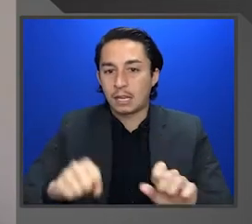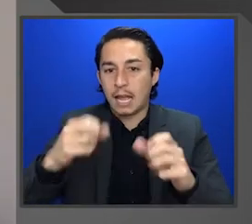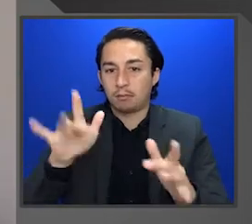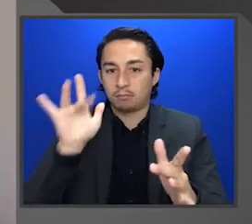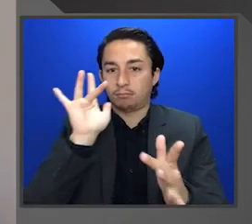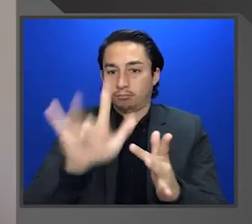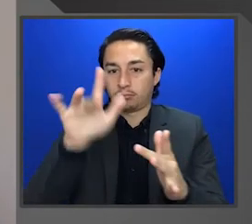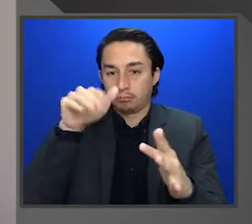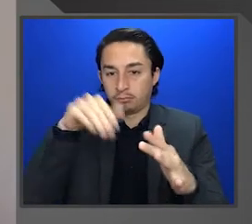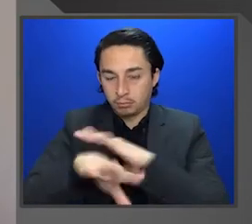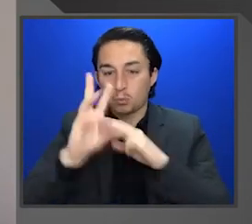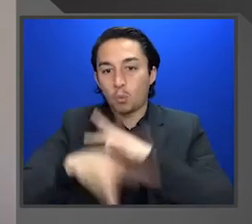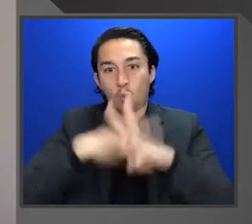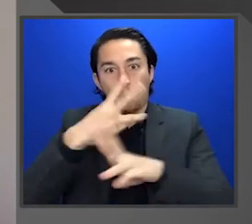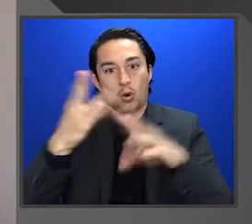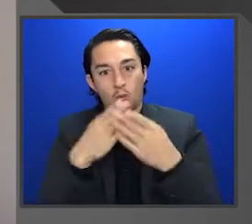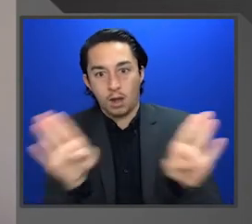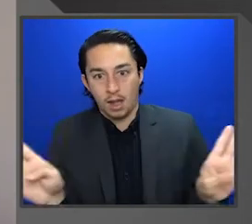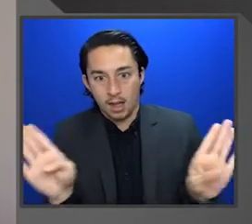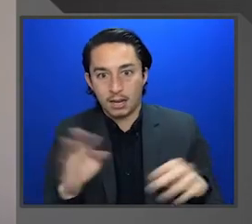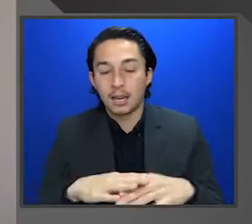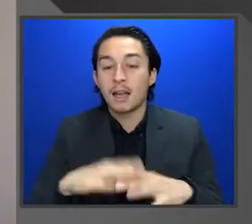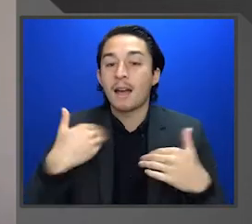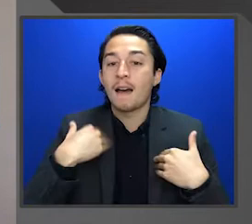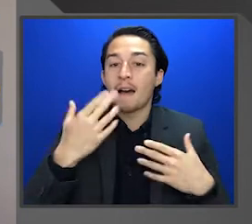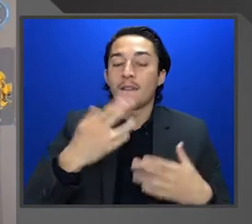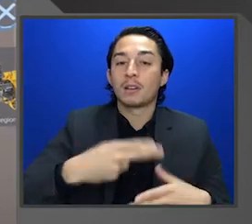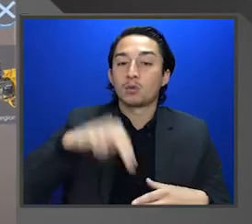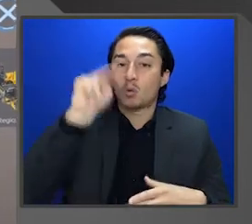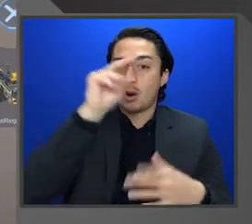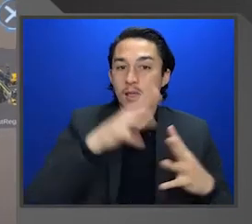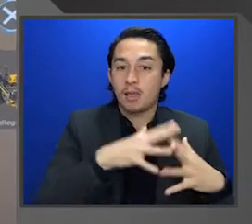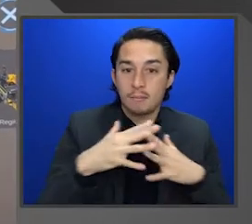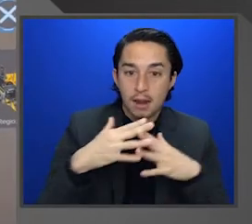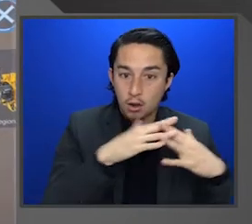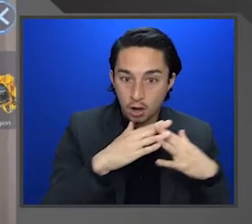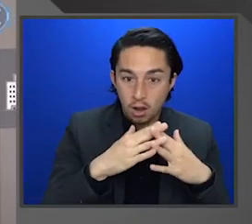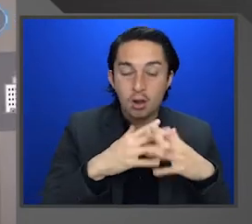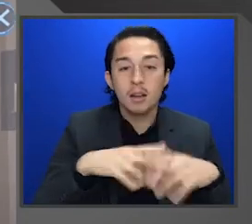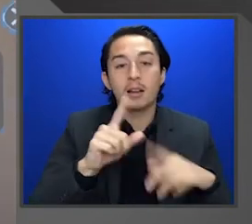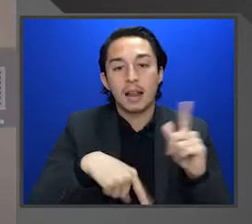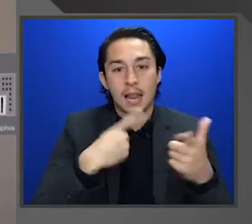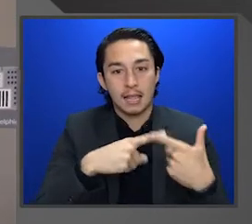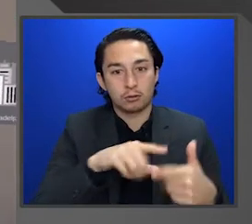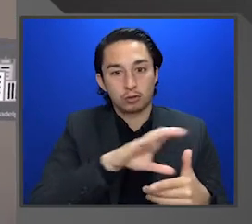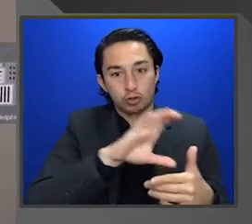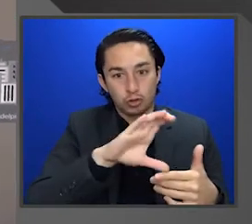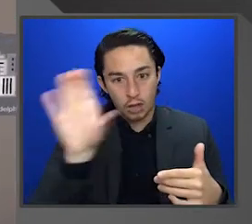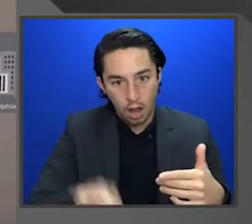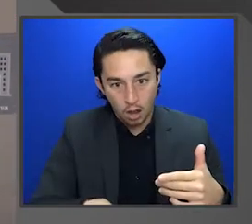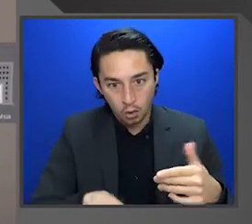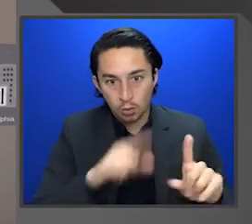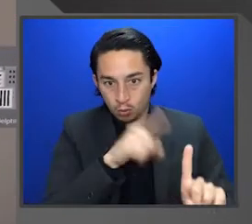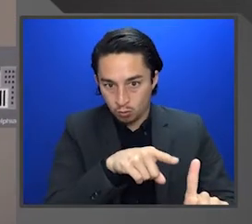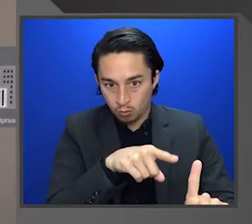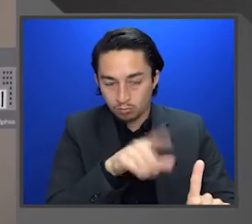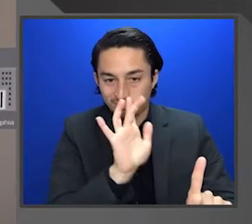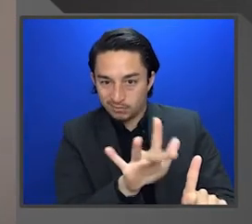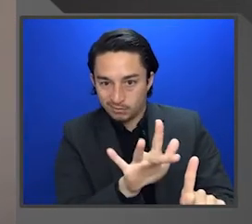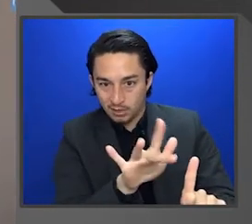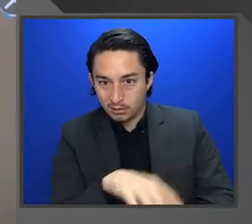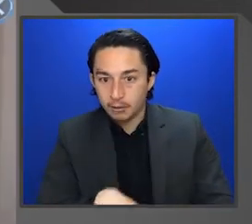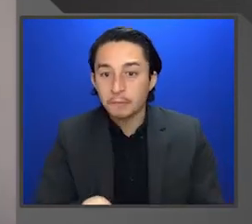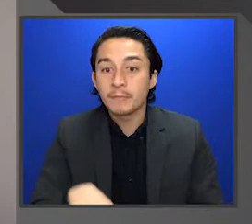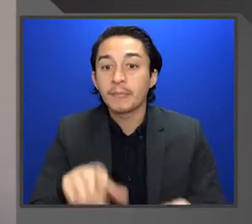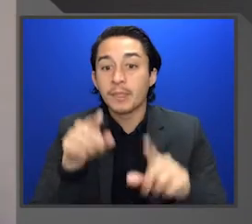into it. It's worldwide. And then we have North America and then Chicago. So Archimedes is deployed in Chicago. And then